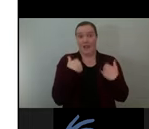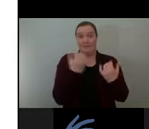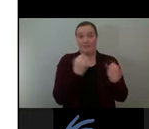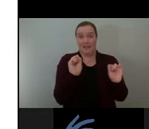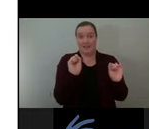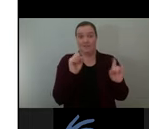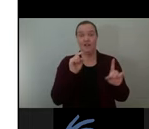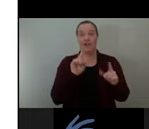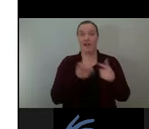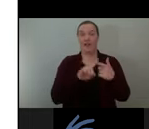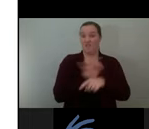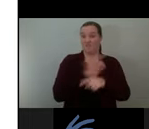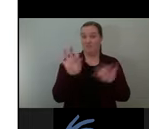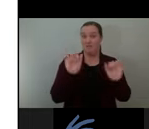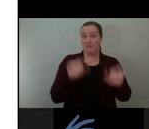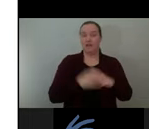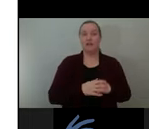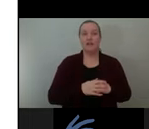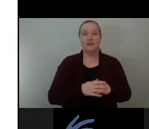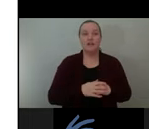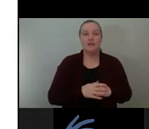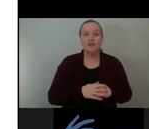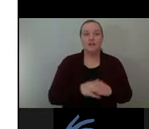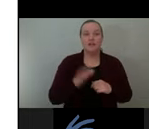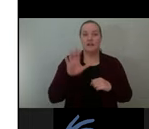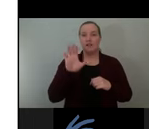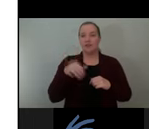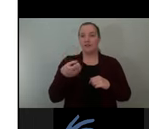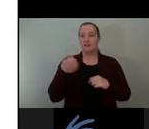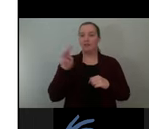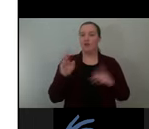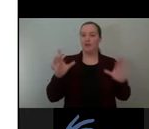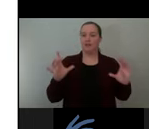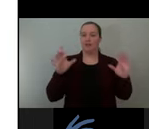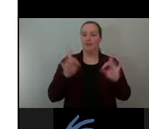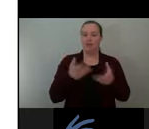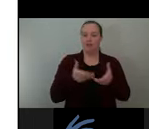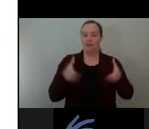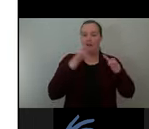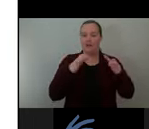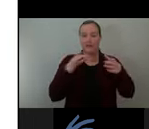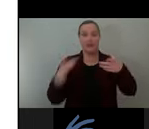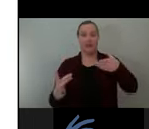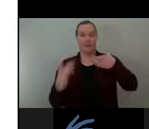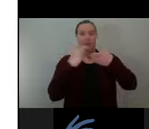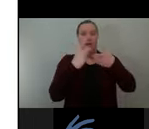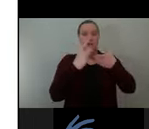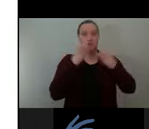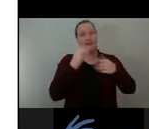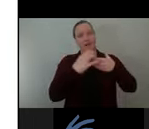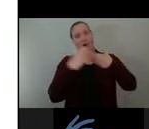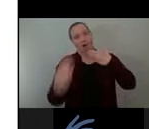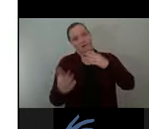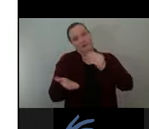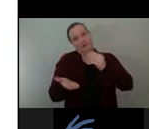eyes are simply clipped onto the vertical rails of the bucket. We're also proposing to use the Bentway logo as a pixel to create the